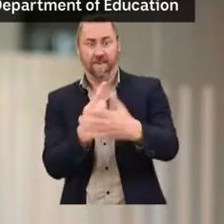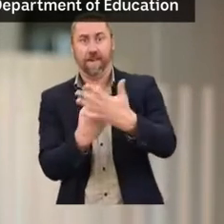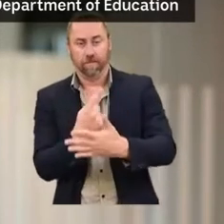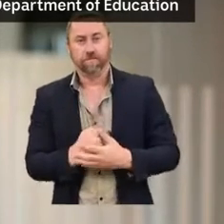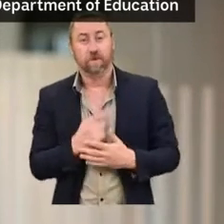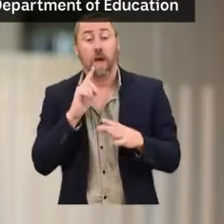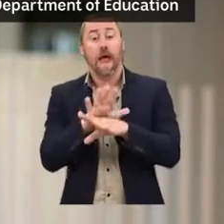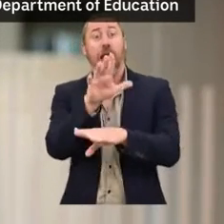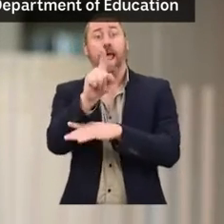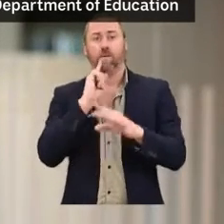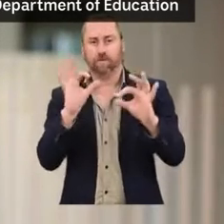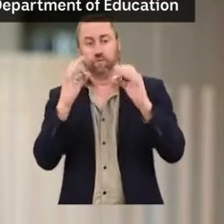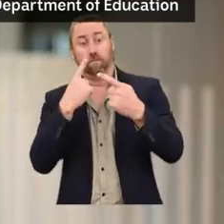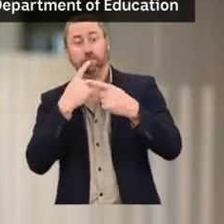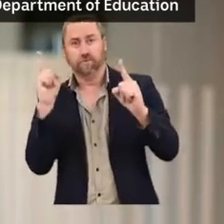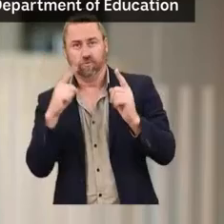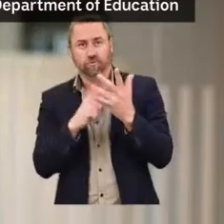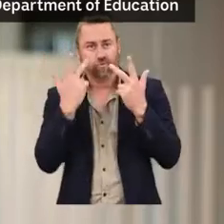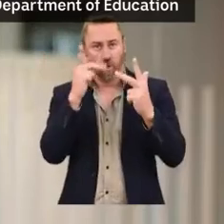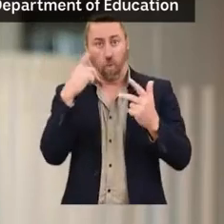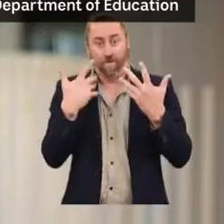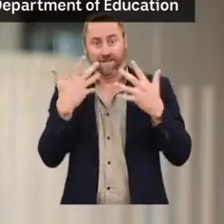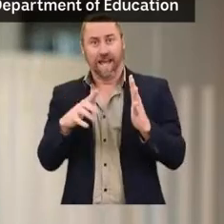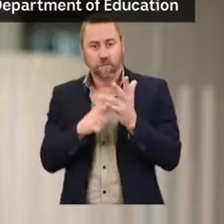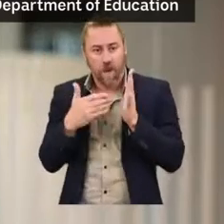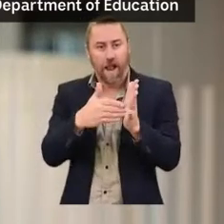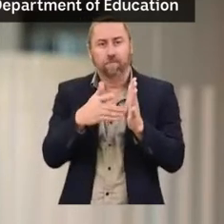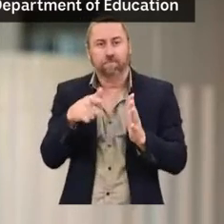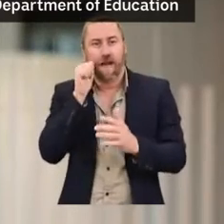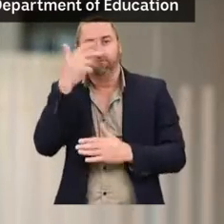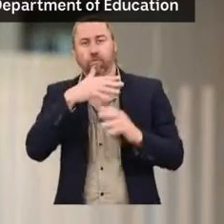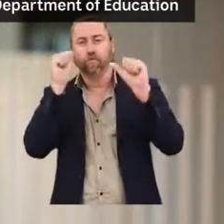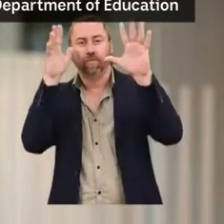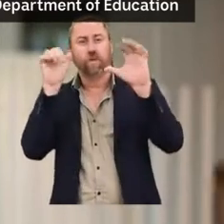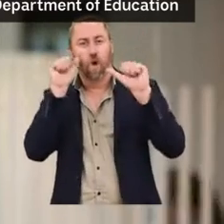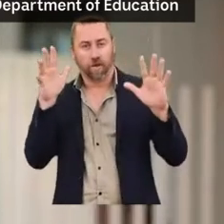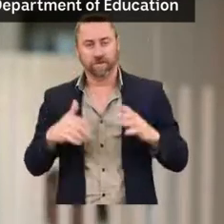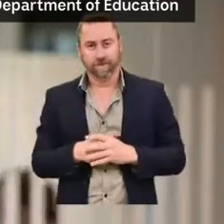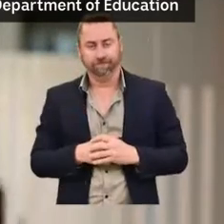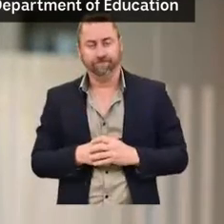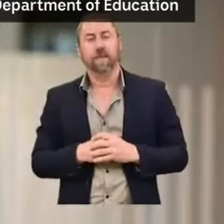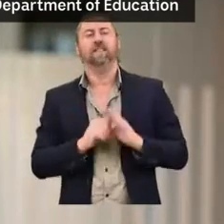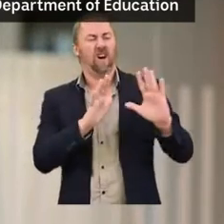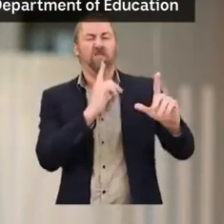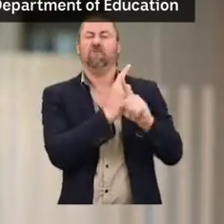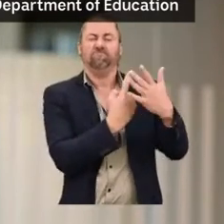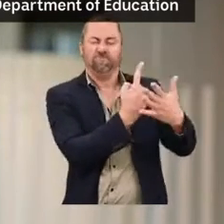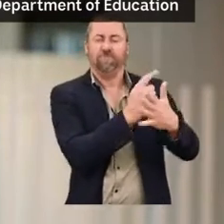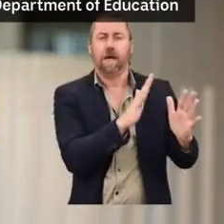special video message highlighting these initiatives. Now a theme I would like to focus on is integrity.